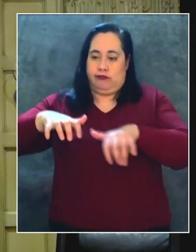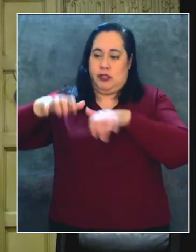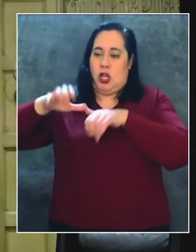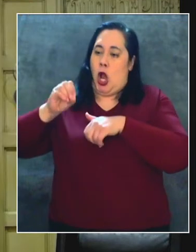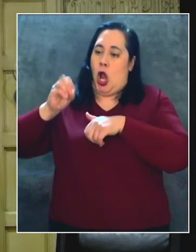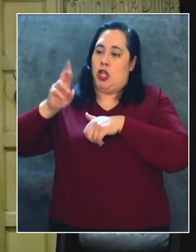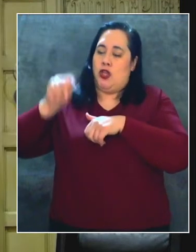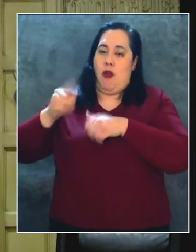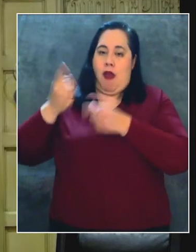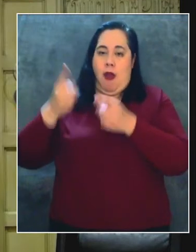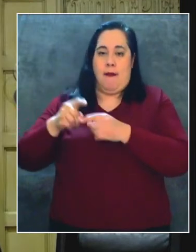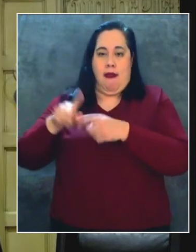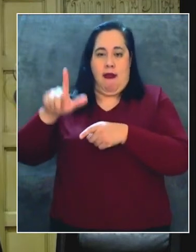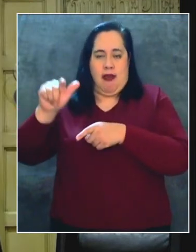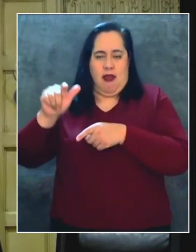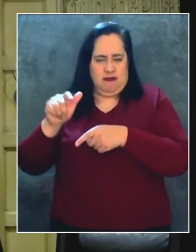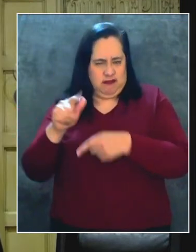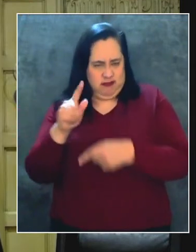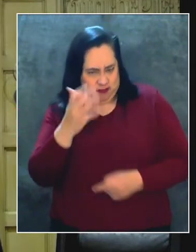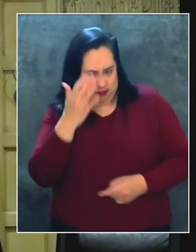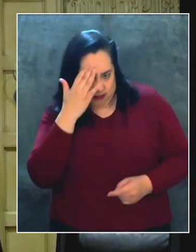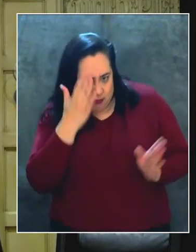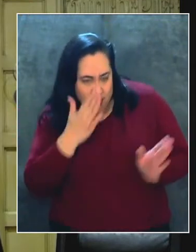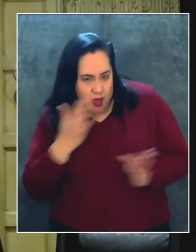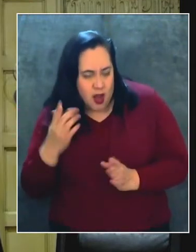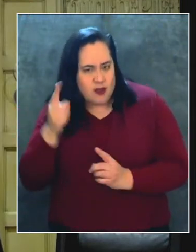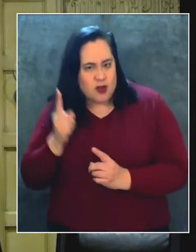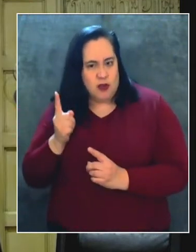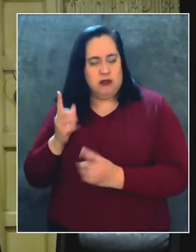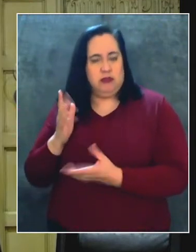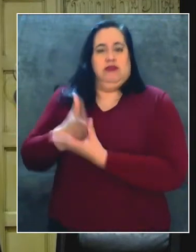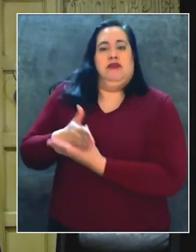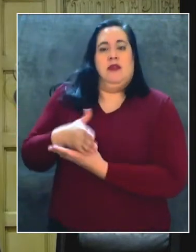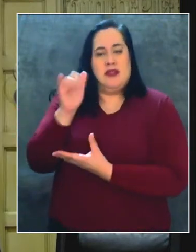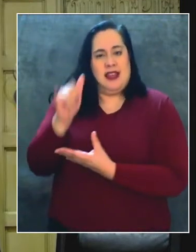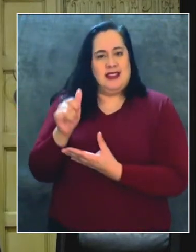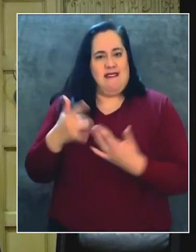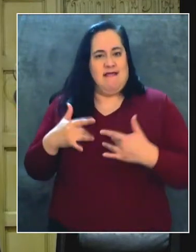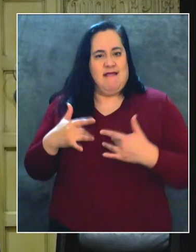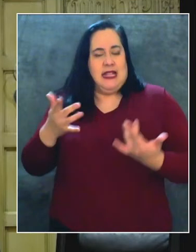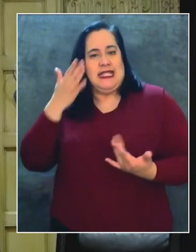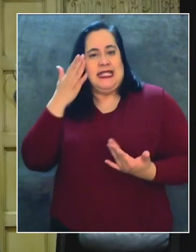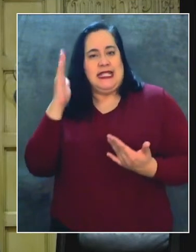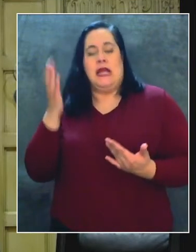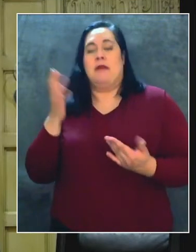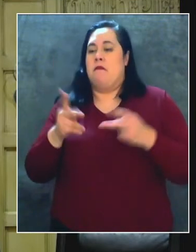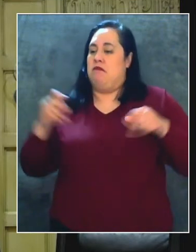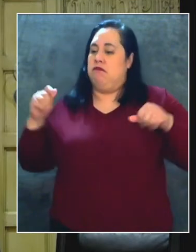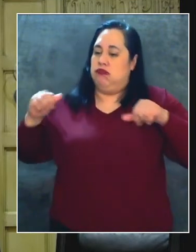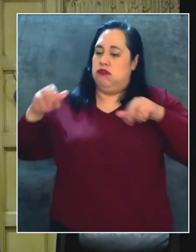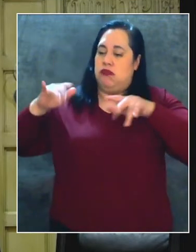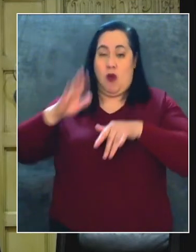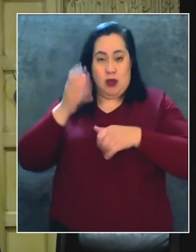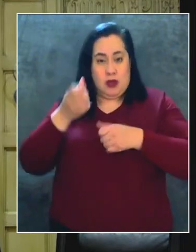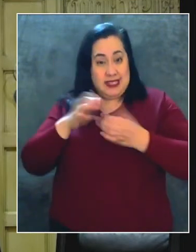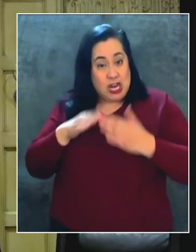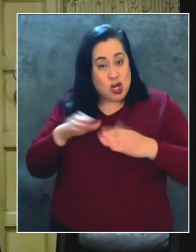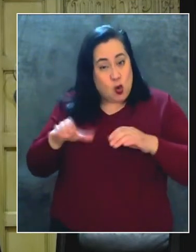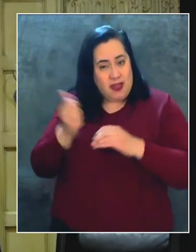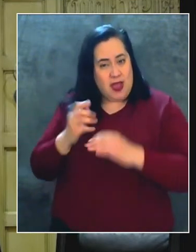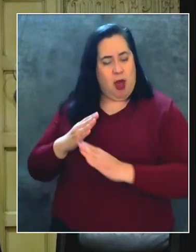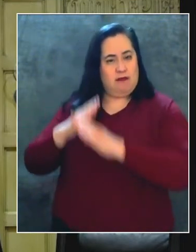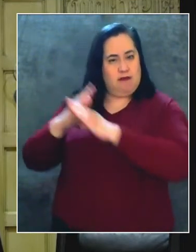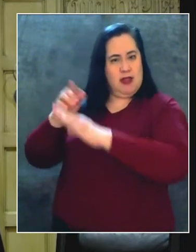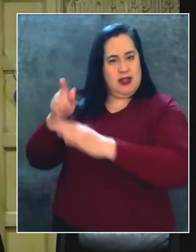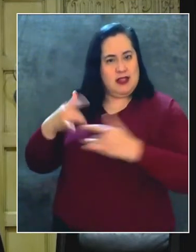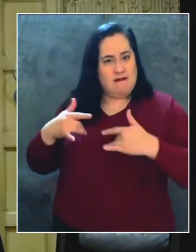enforcement of this event. It seems like there are civilians gathering to try to block it, but I'm just wondering if the city is doing anything about